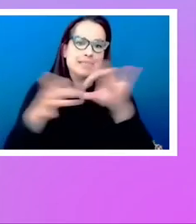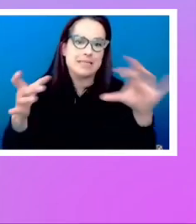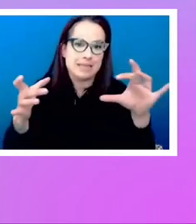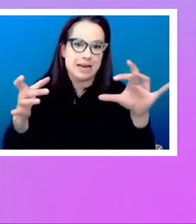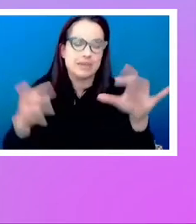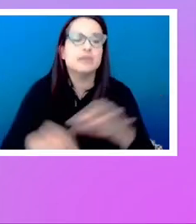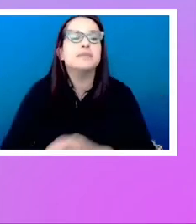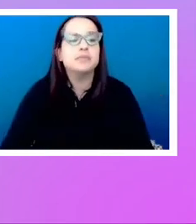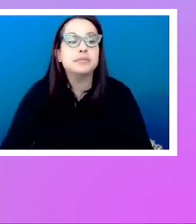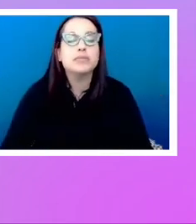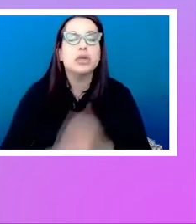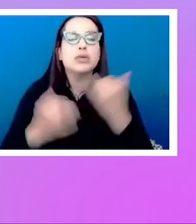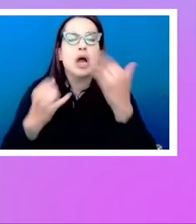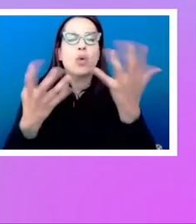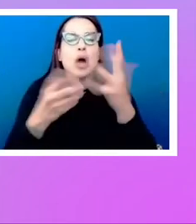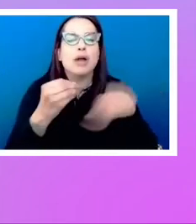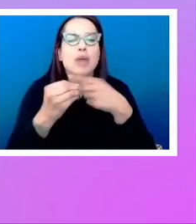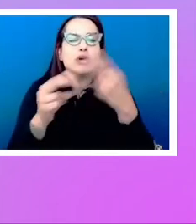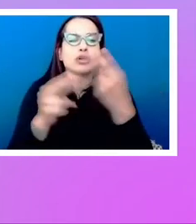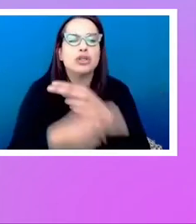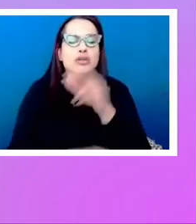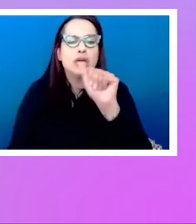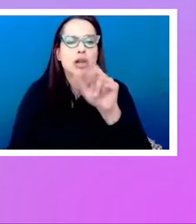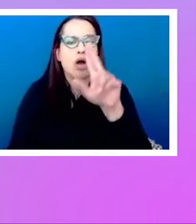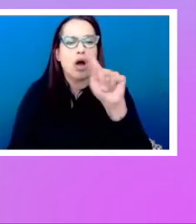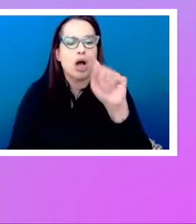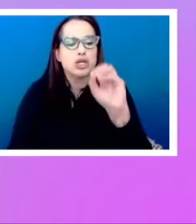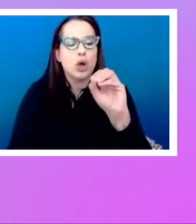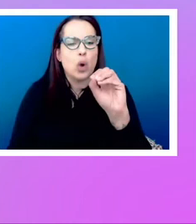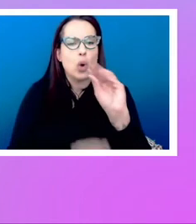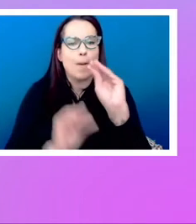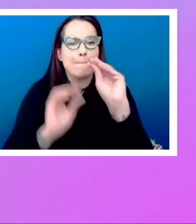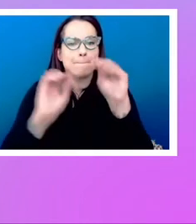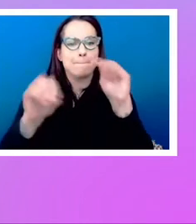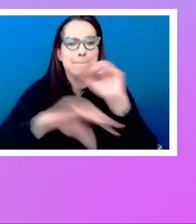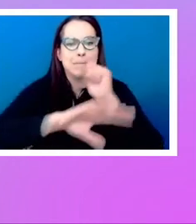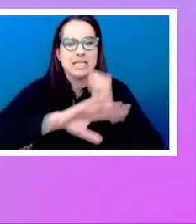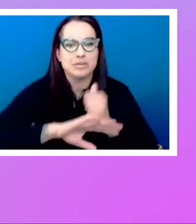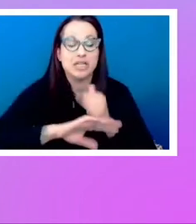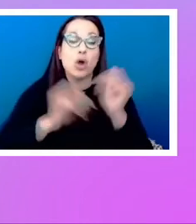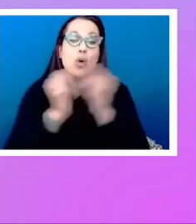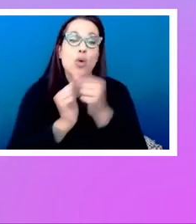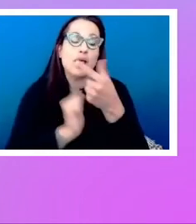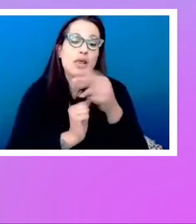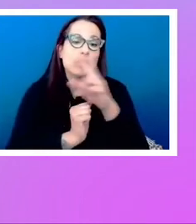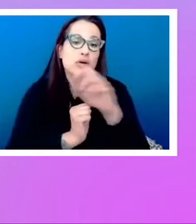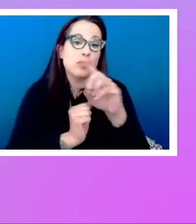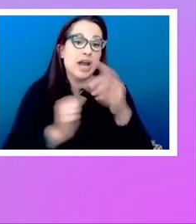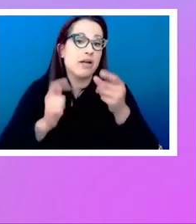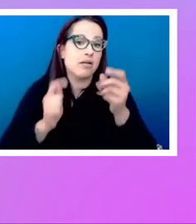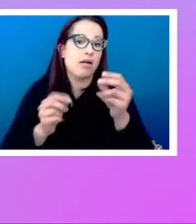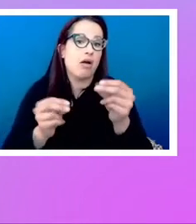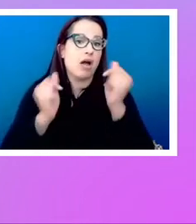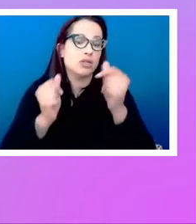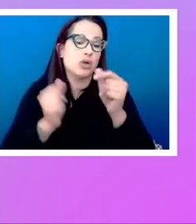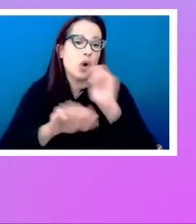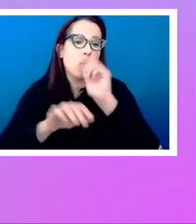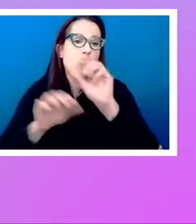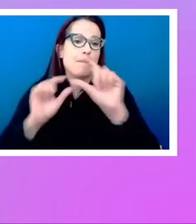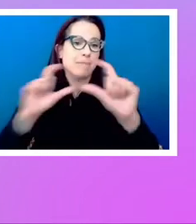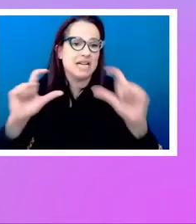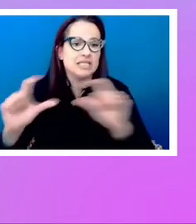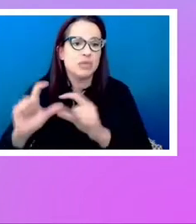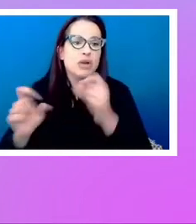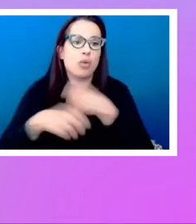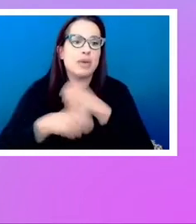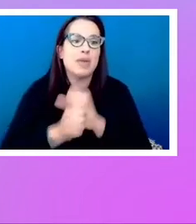What about using something like auto placement? With grid auto placement, we create a grid container. And then